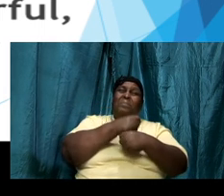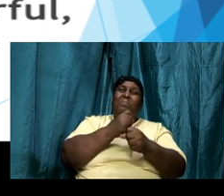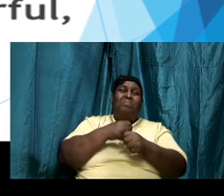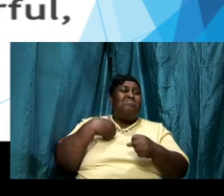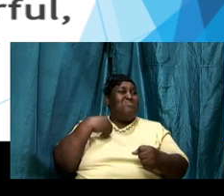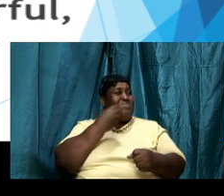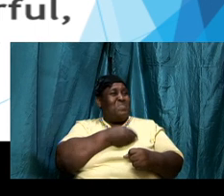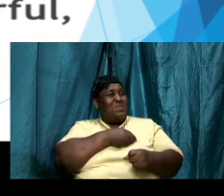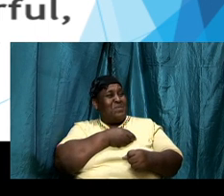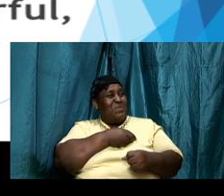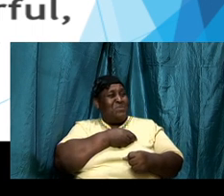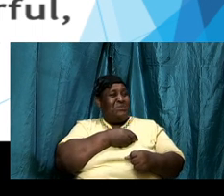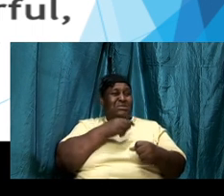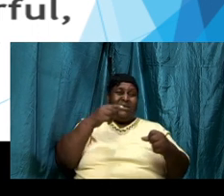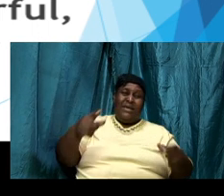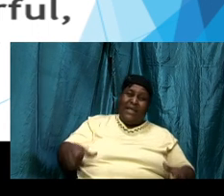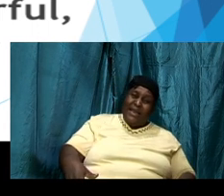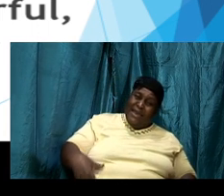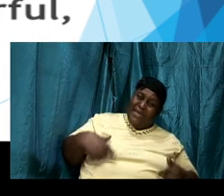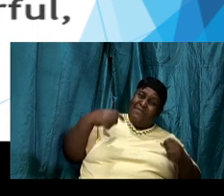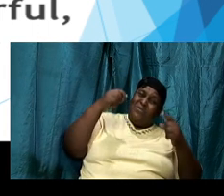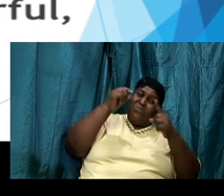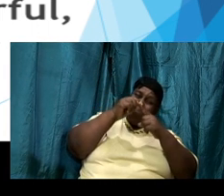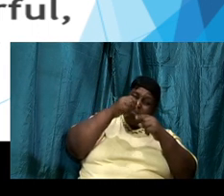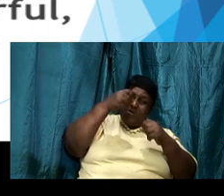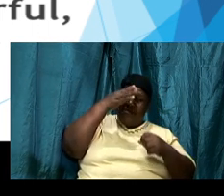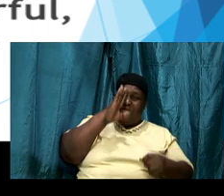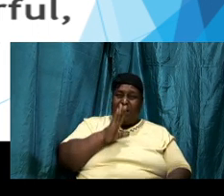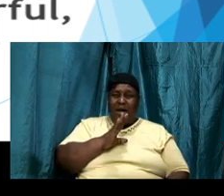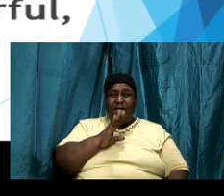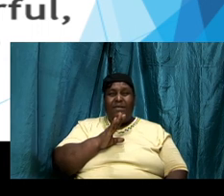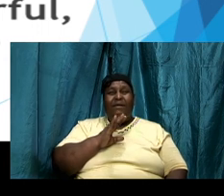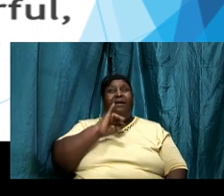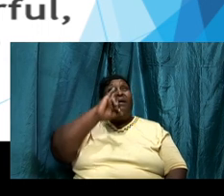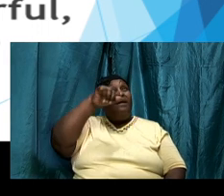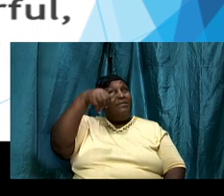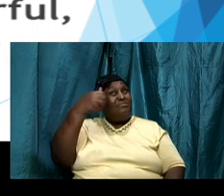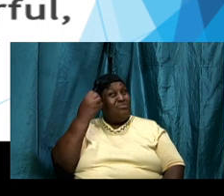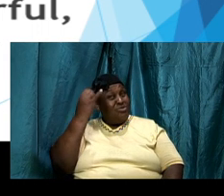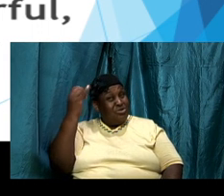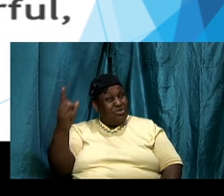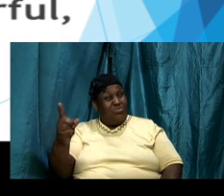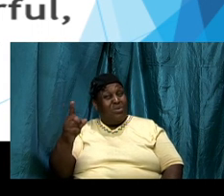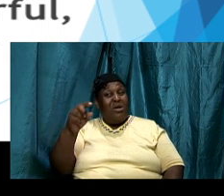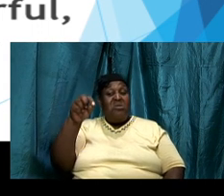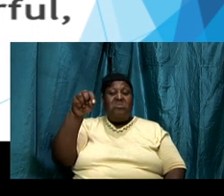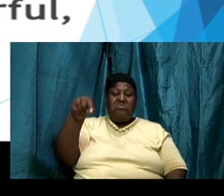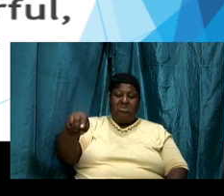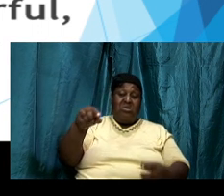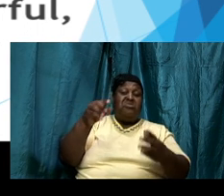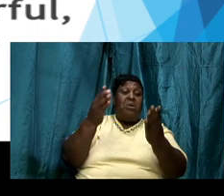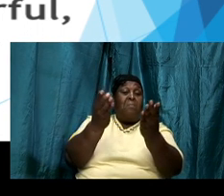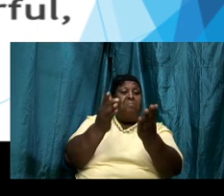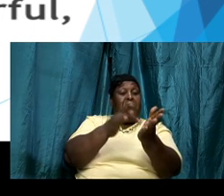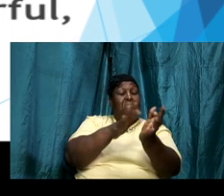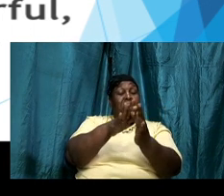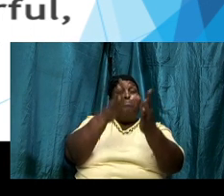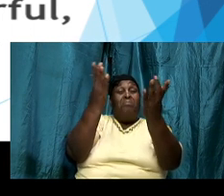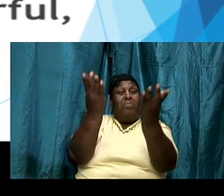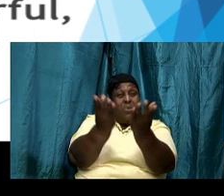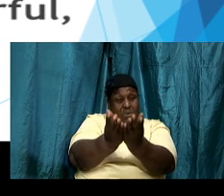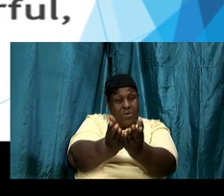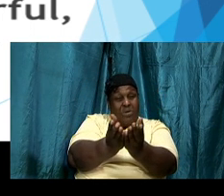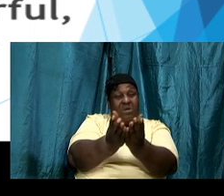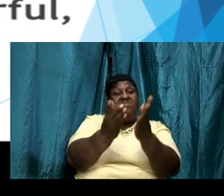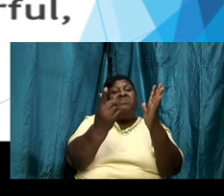chapter 1 and verse 8 in speaking to the people said this book of the law shall not depart from